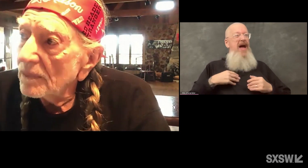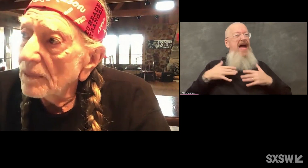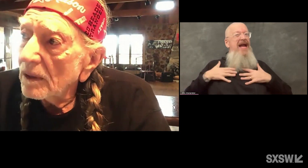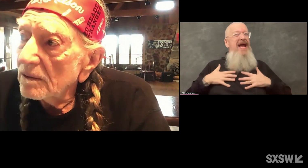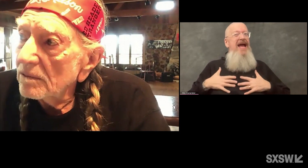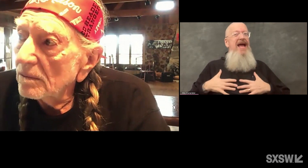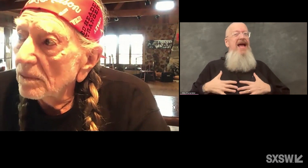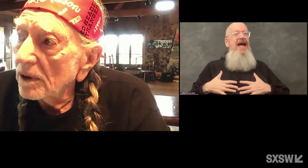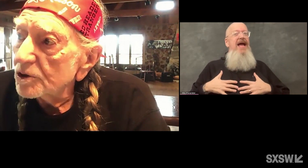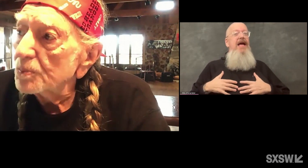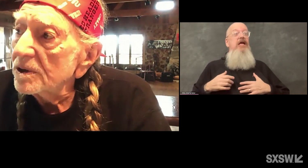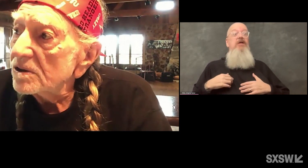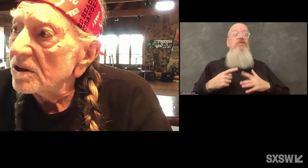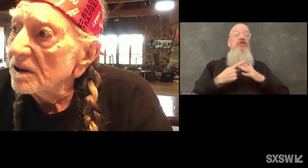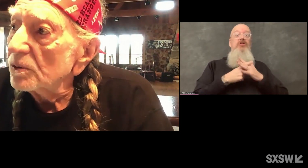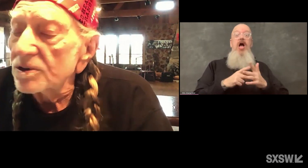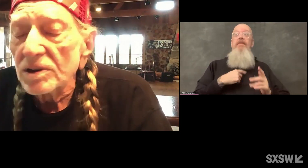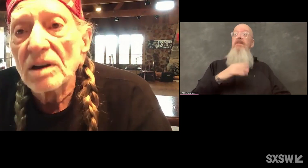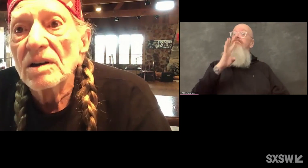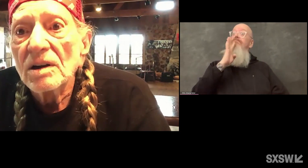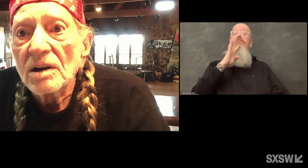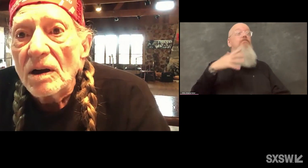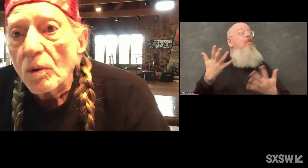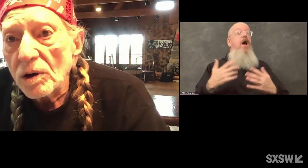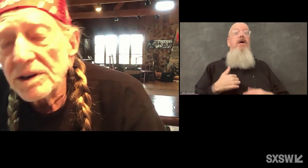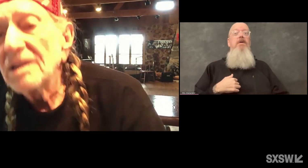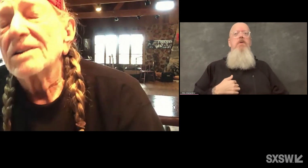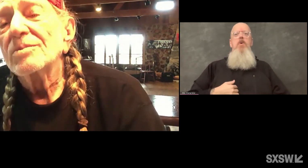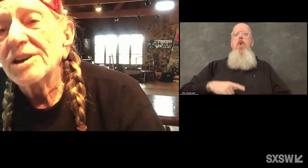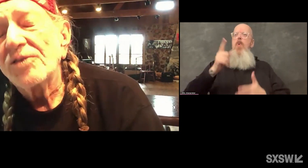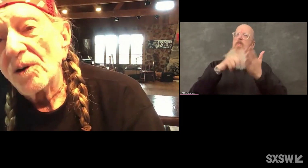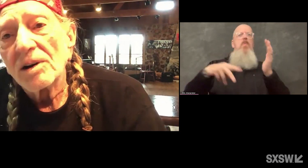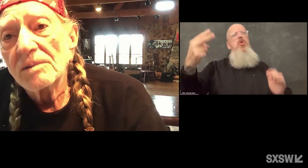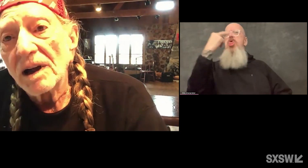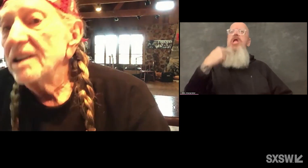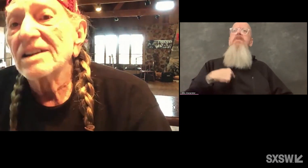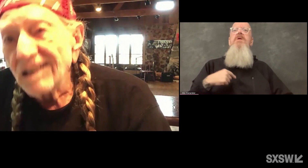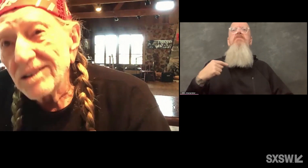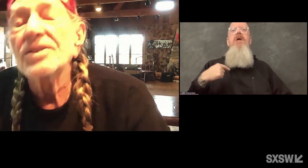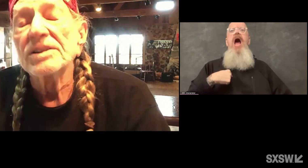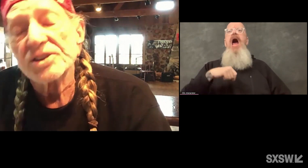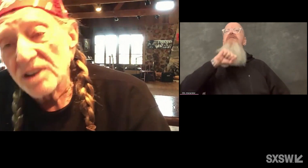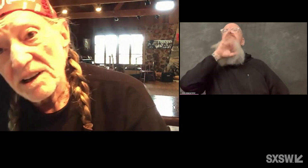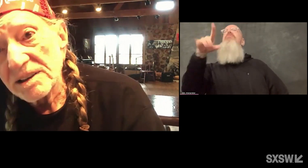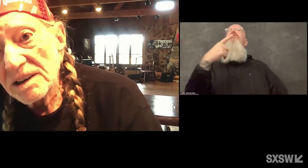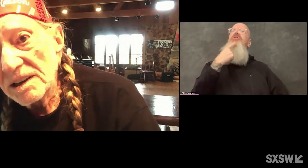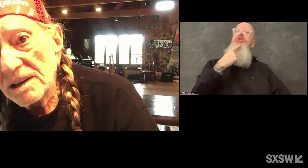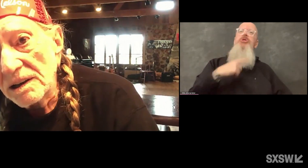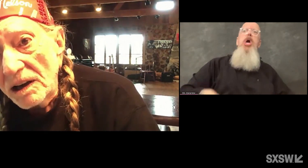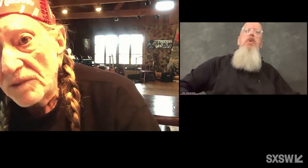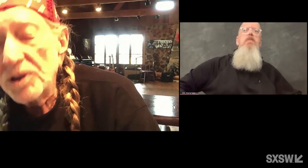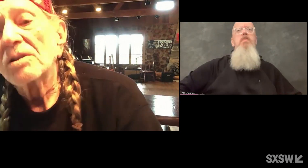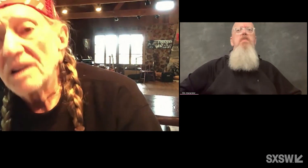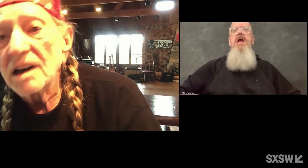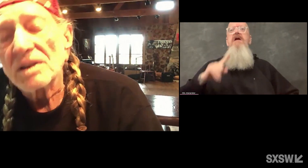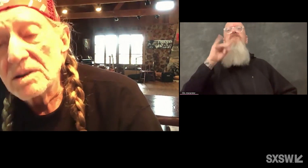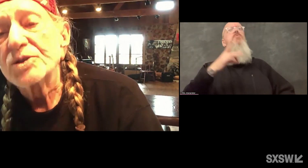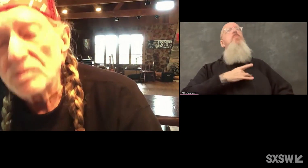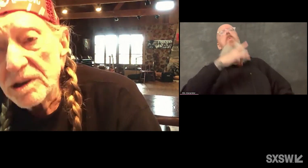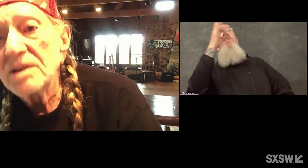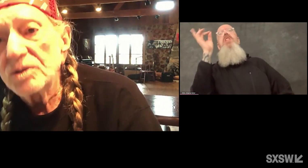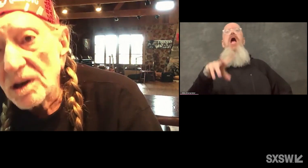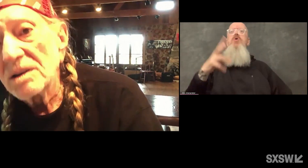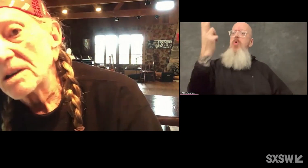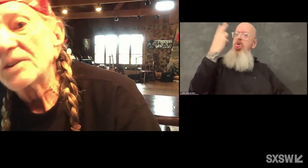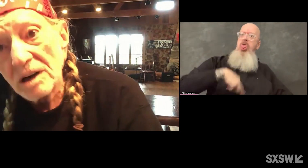speech. And it was, what are you looking at me for? I ain't got nothing to say. If you don't like